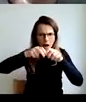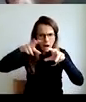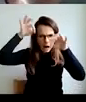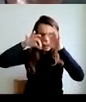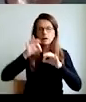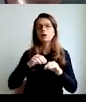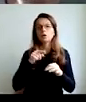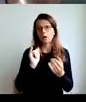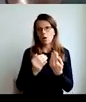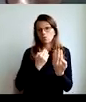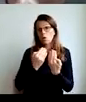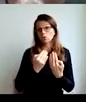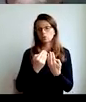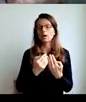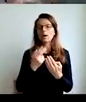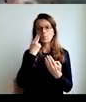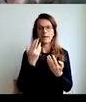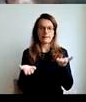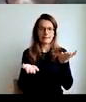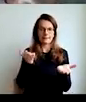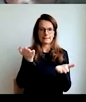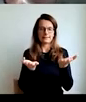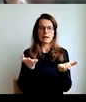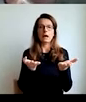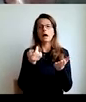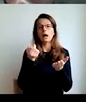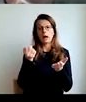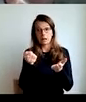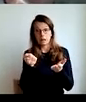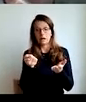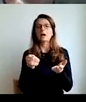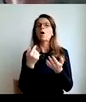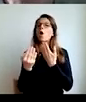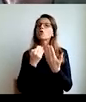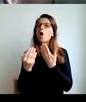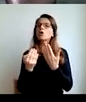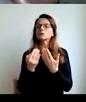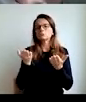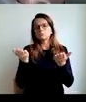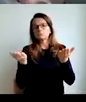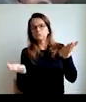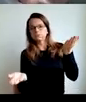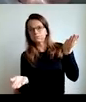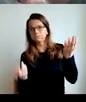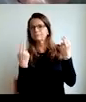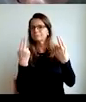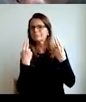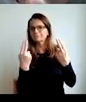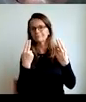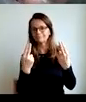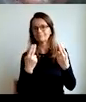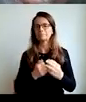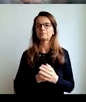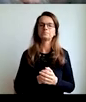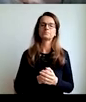relationships, so the scale between work and relationships falls into